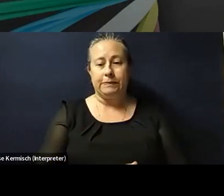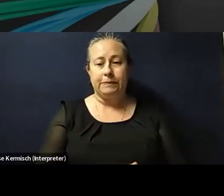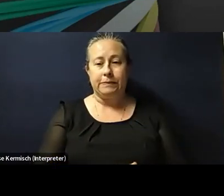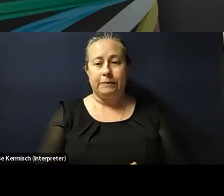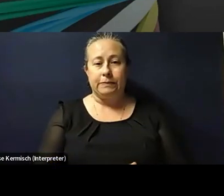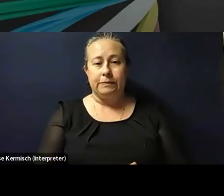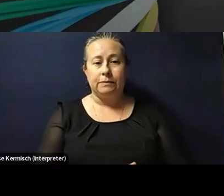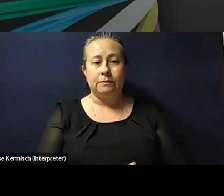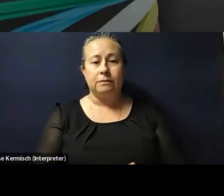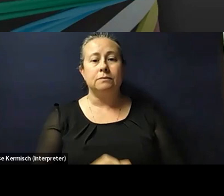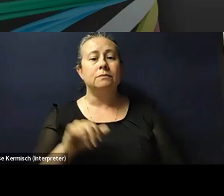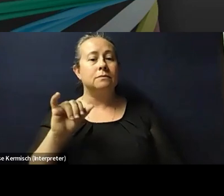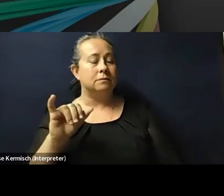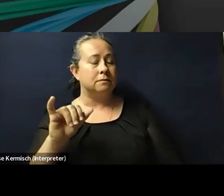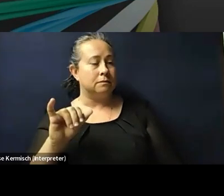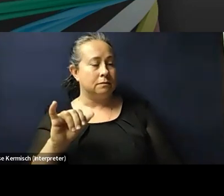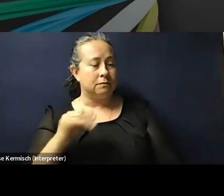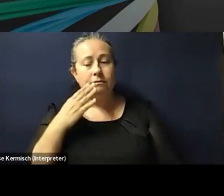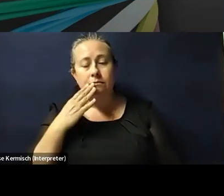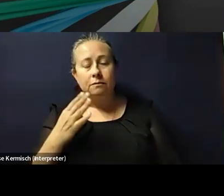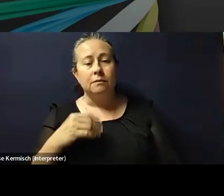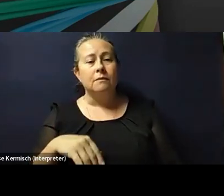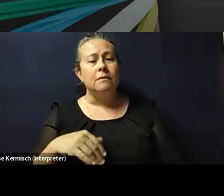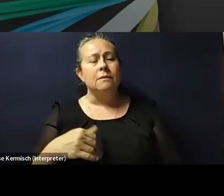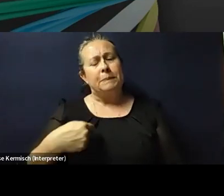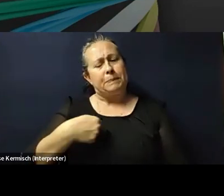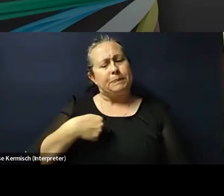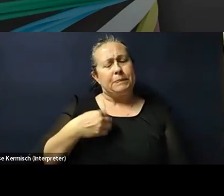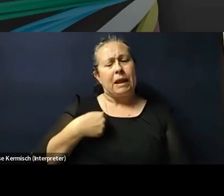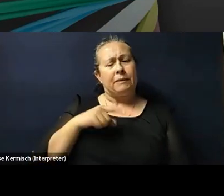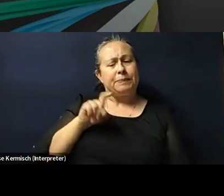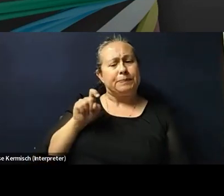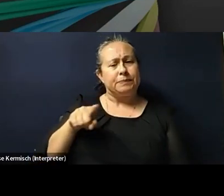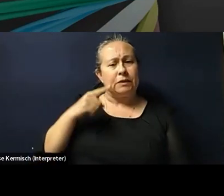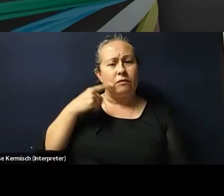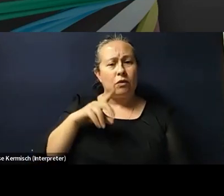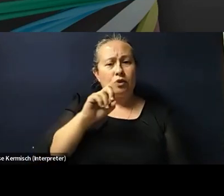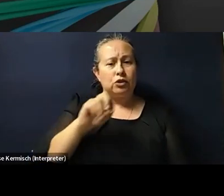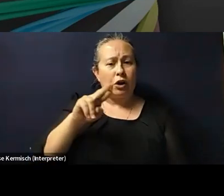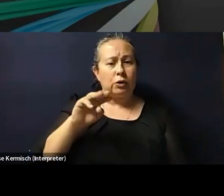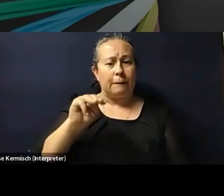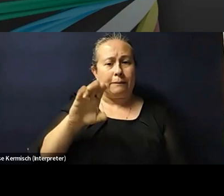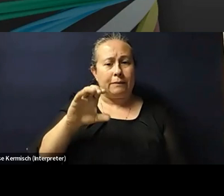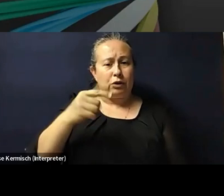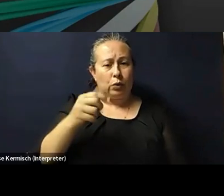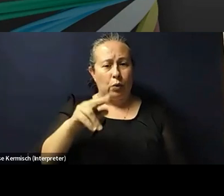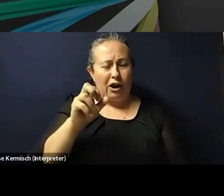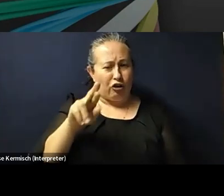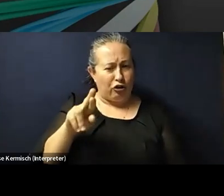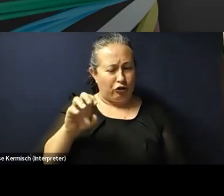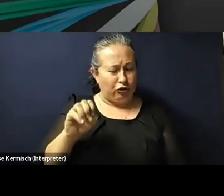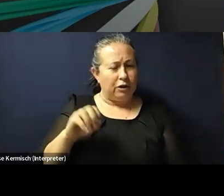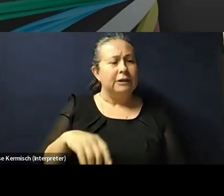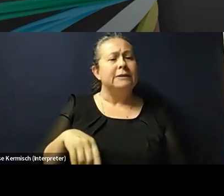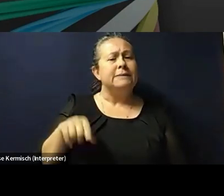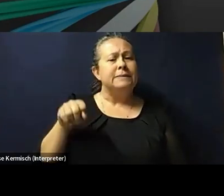Thank you, Dr. Saffetz. So I had a question for Dr. Maguire. You